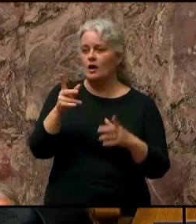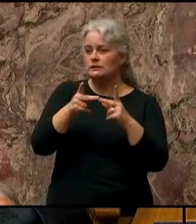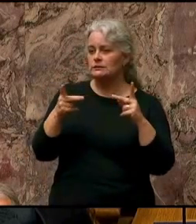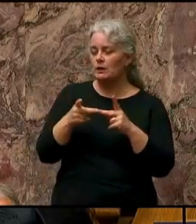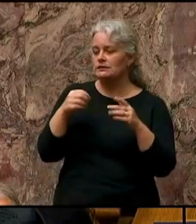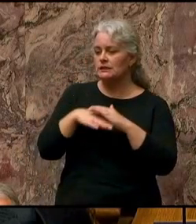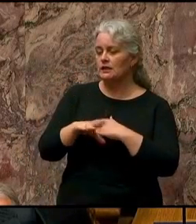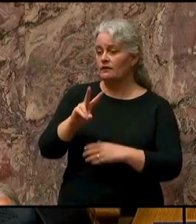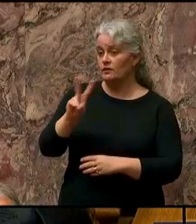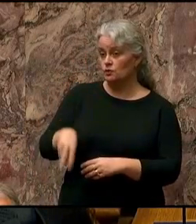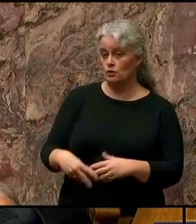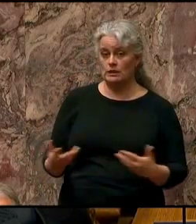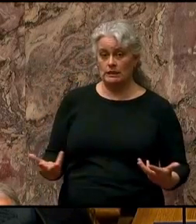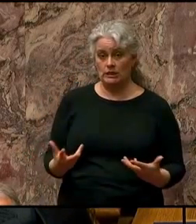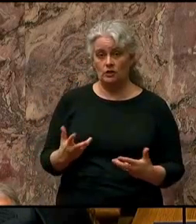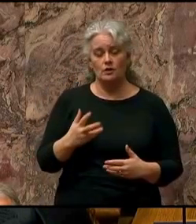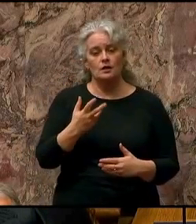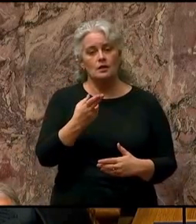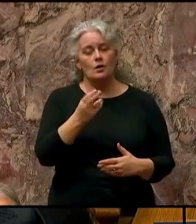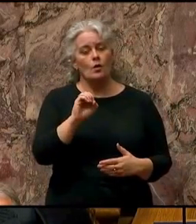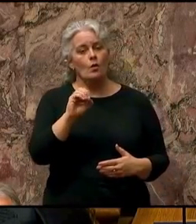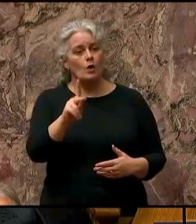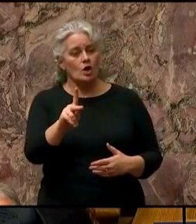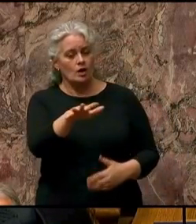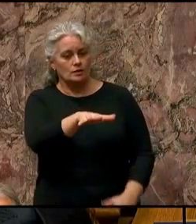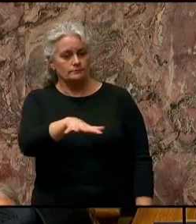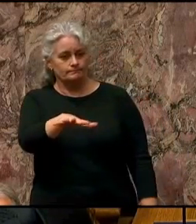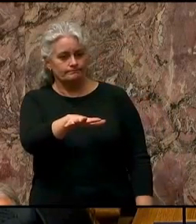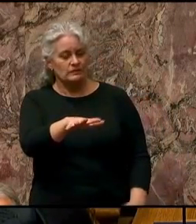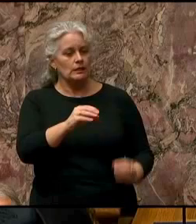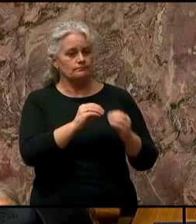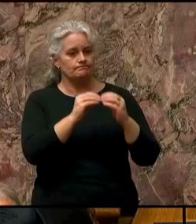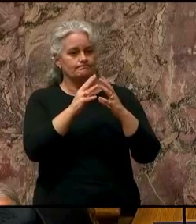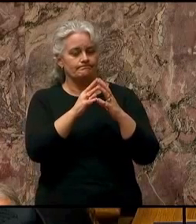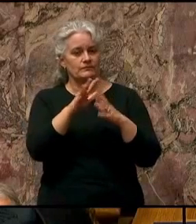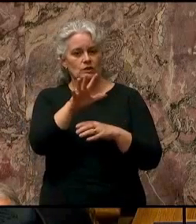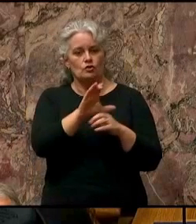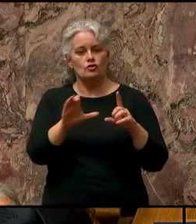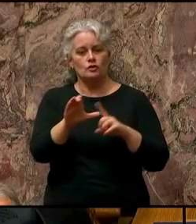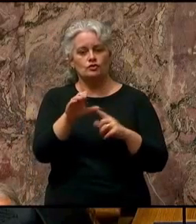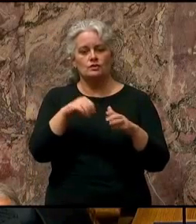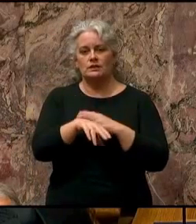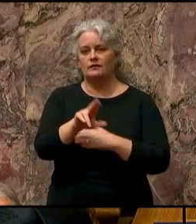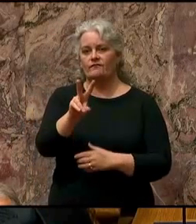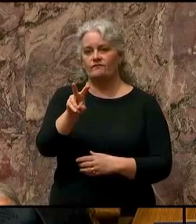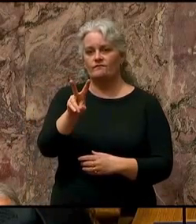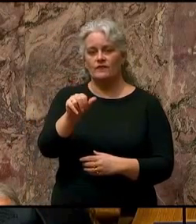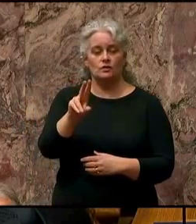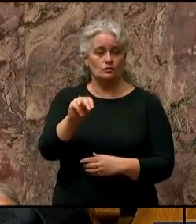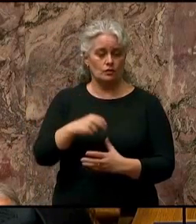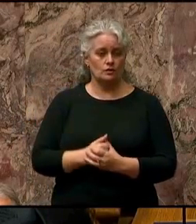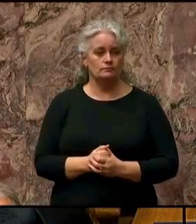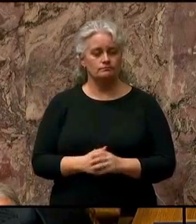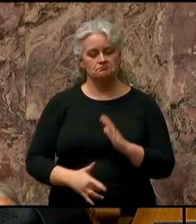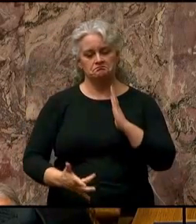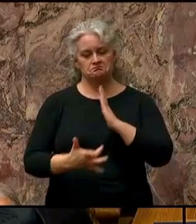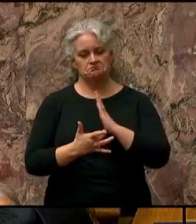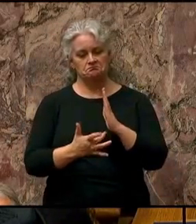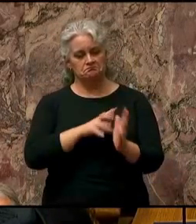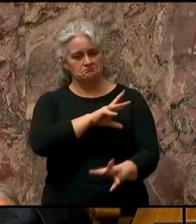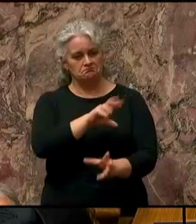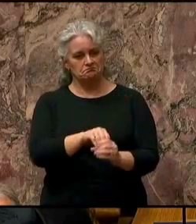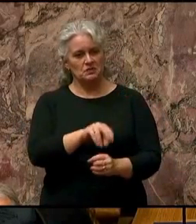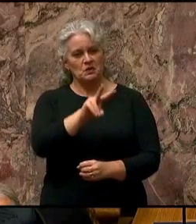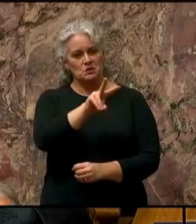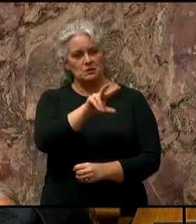new Okanagan Centre for Innovation, and the thriving start-up culture in Vancouver. Technology contributes $23